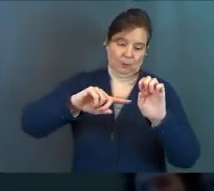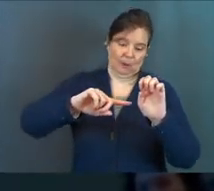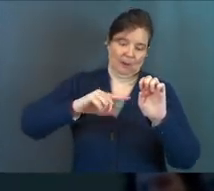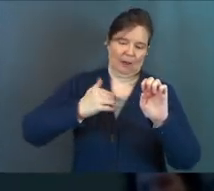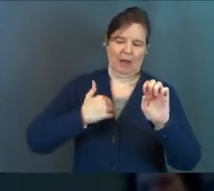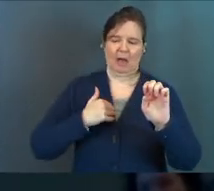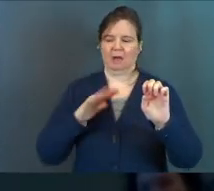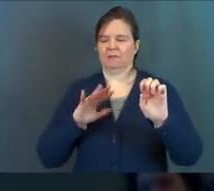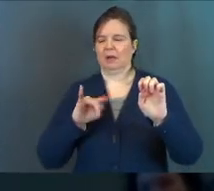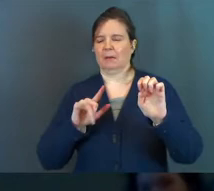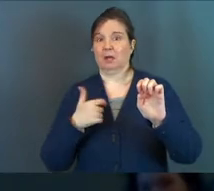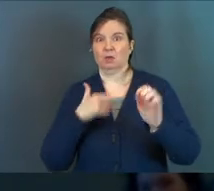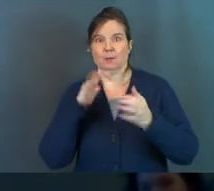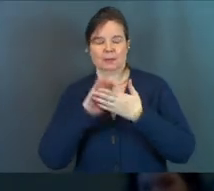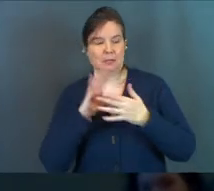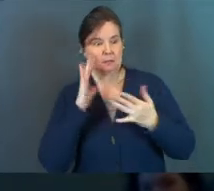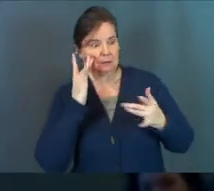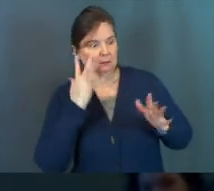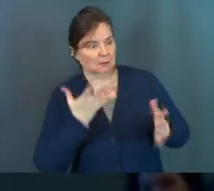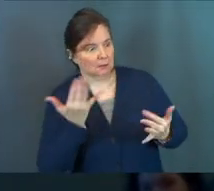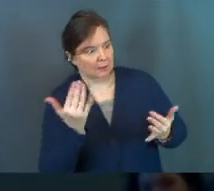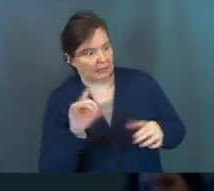And you drive your spouse crazy.